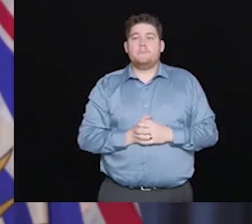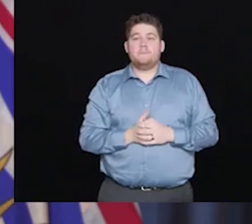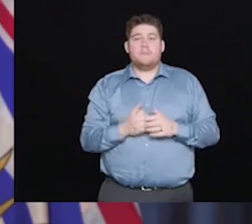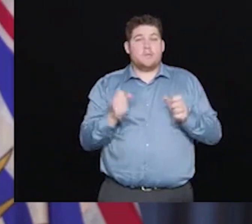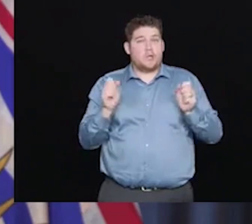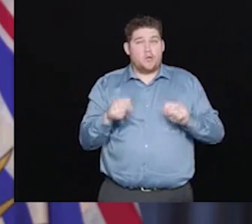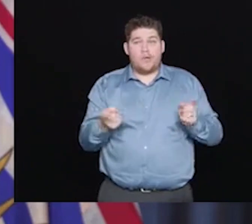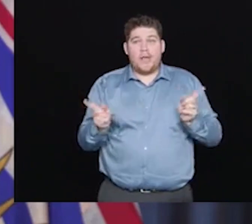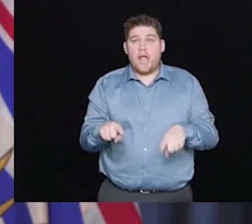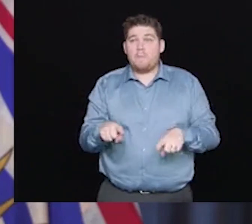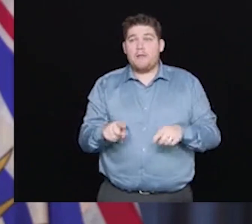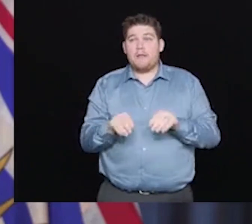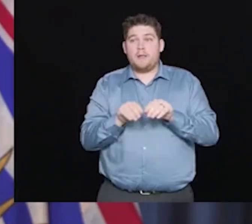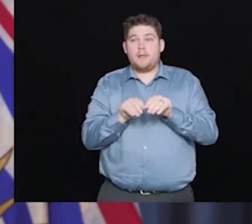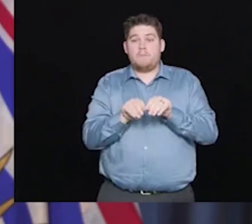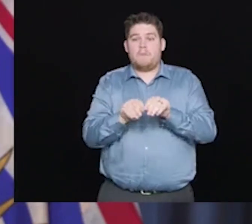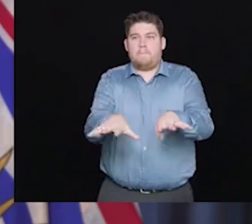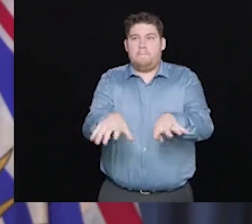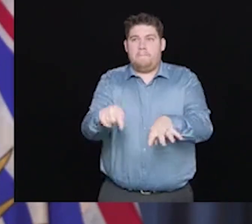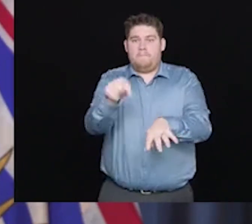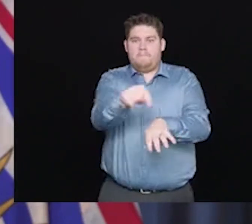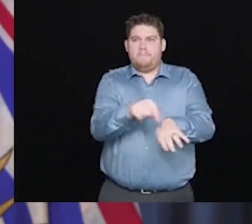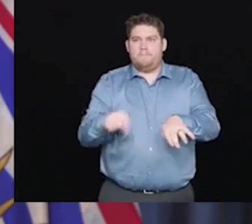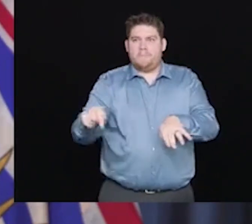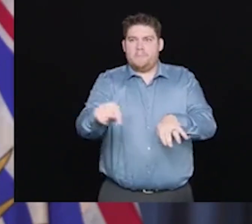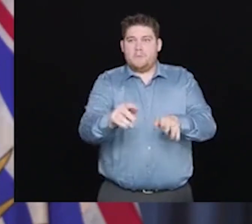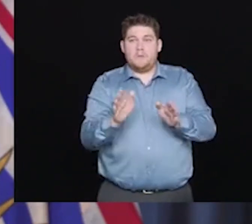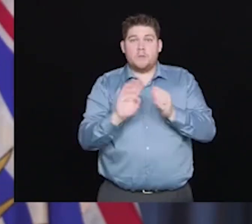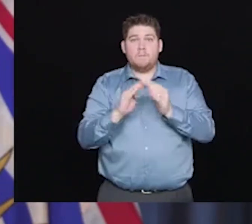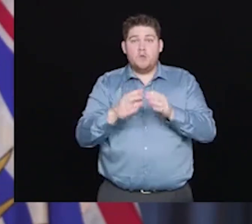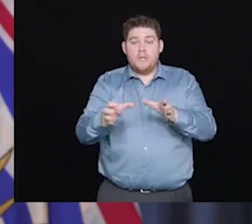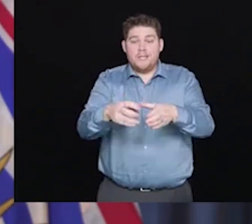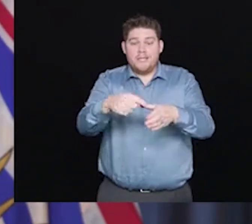that I, you know, we take it day by day.